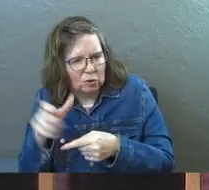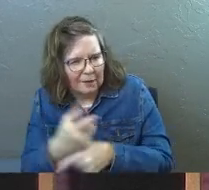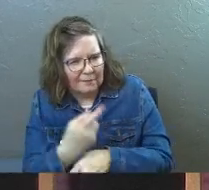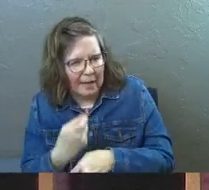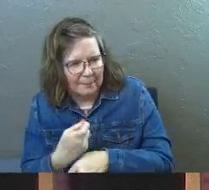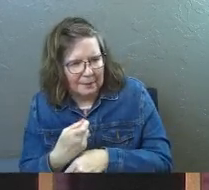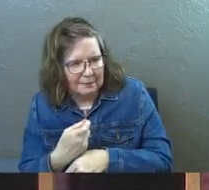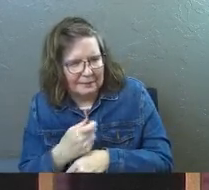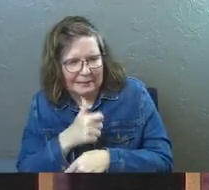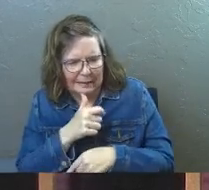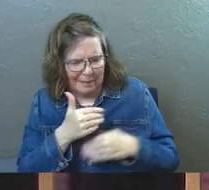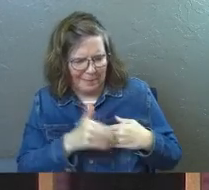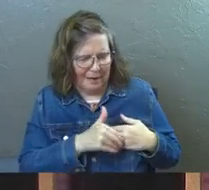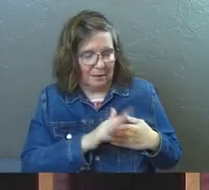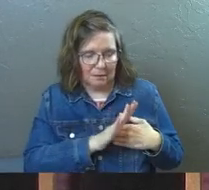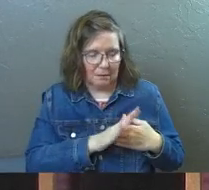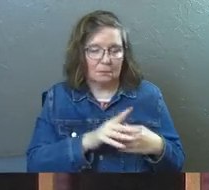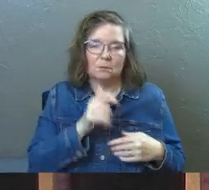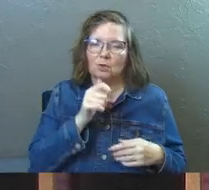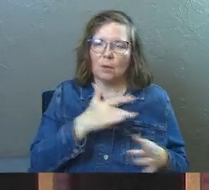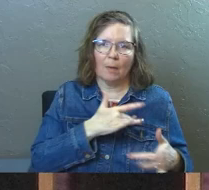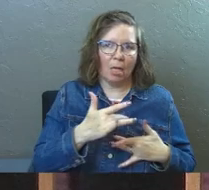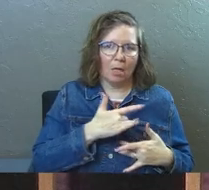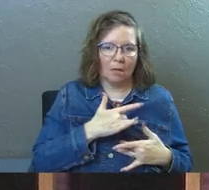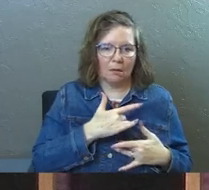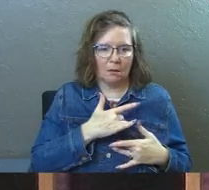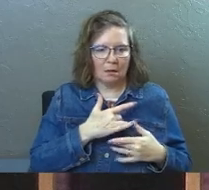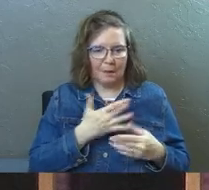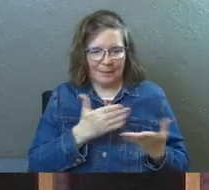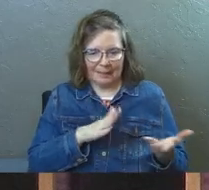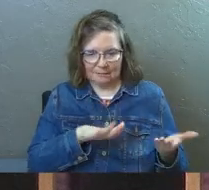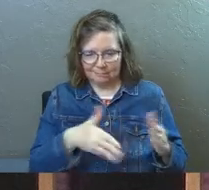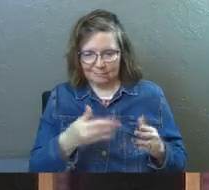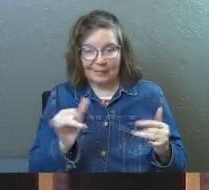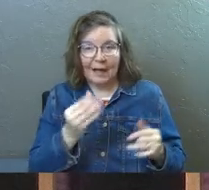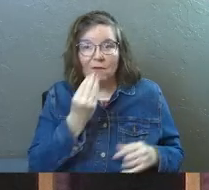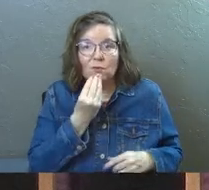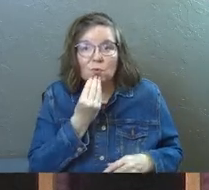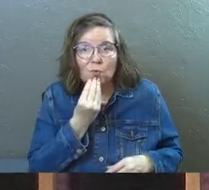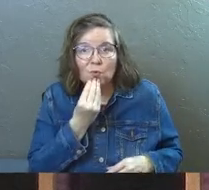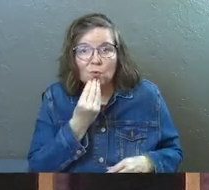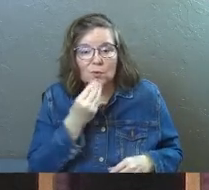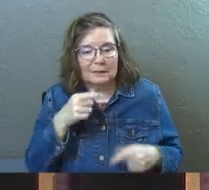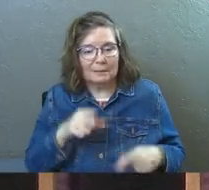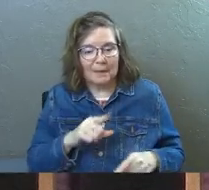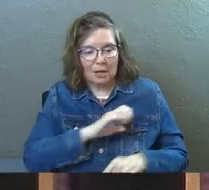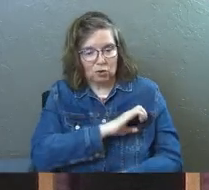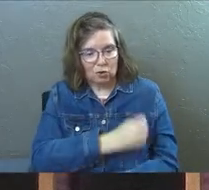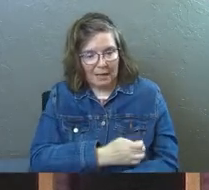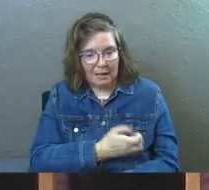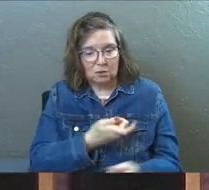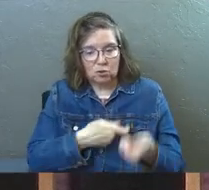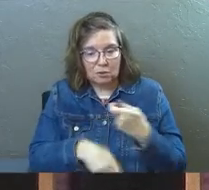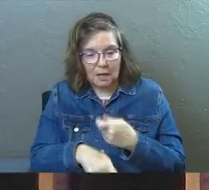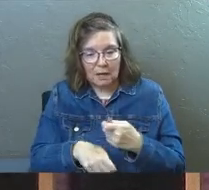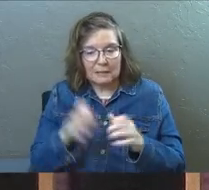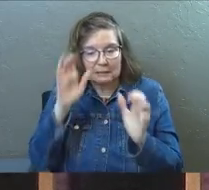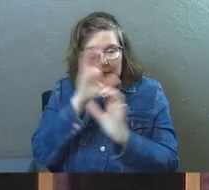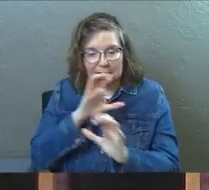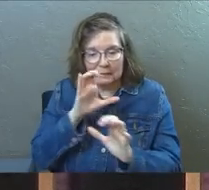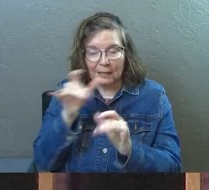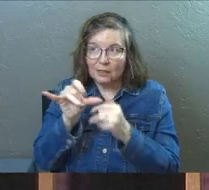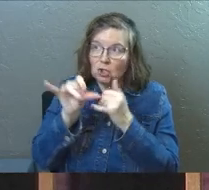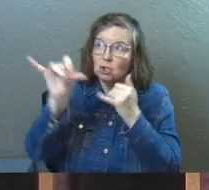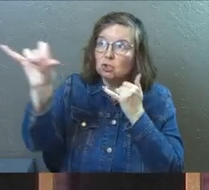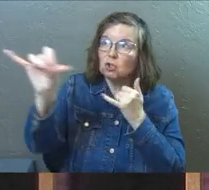So verse 27. But don't be so concerned about perishable things like food. Spend your energy instead seeking